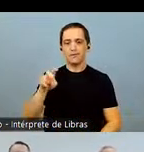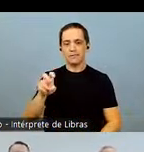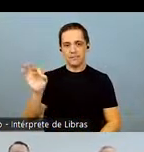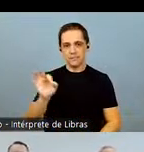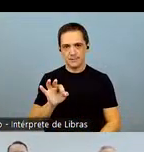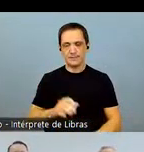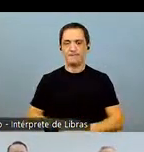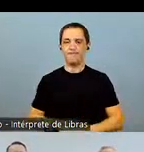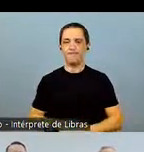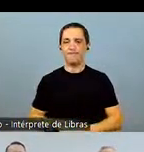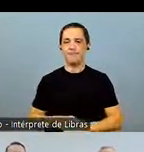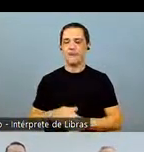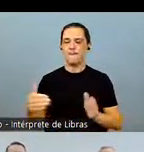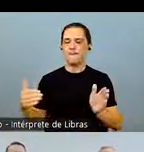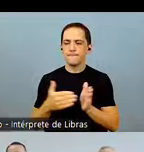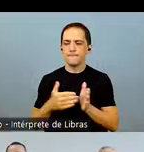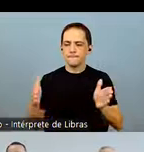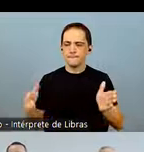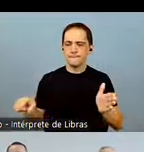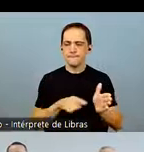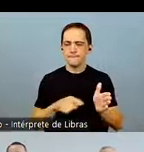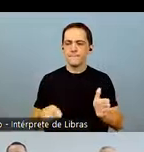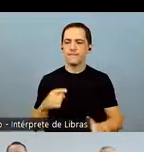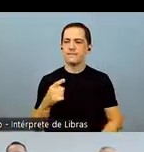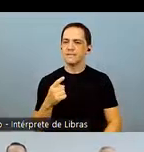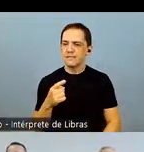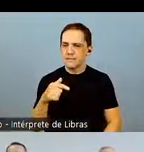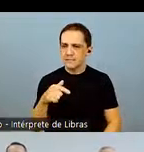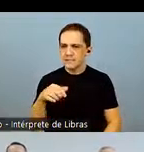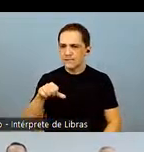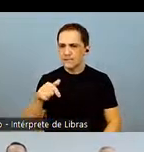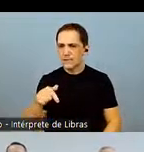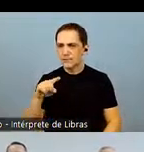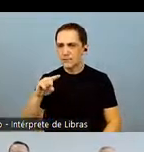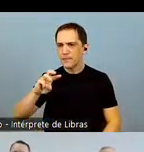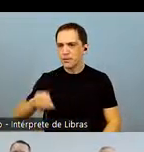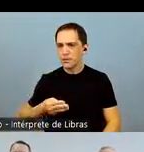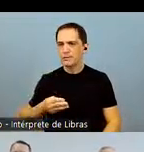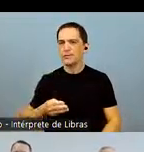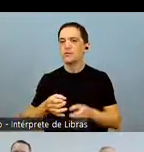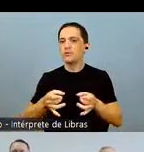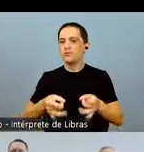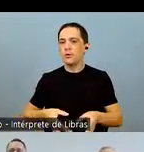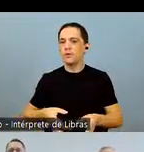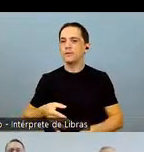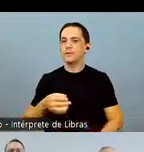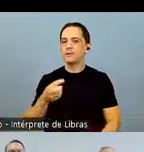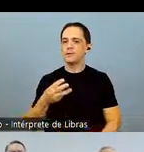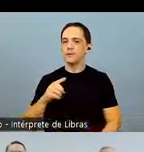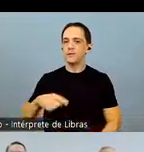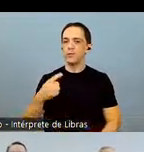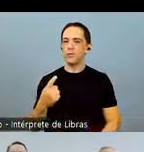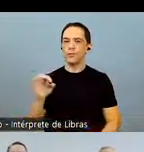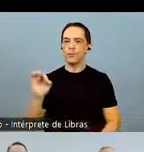2022. Net income grew by 152.5%, ending the period in